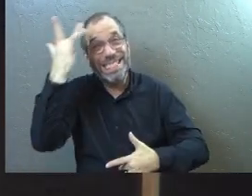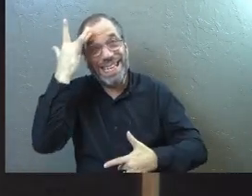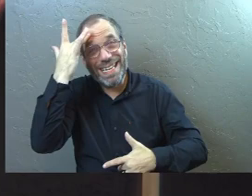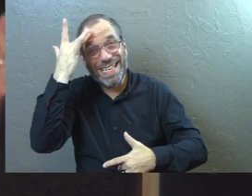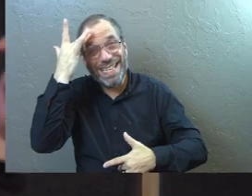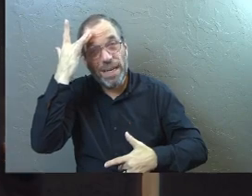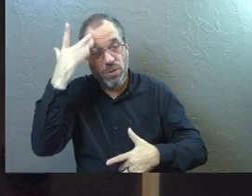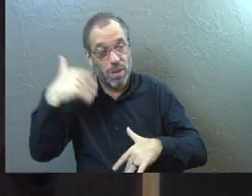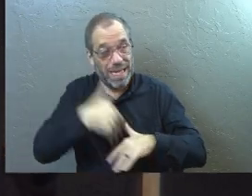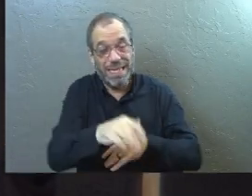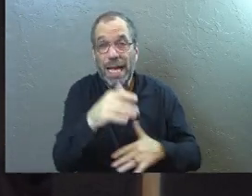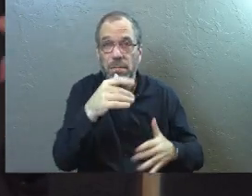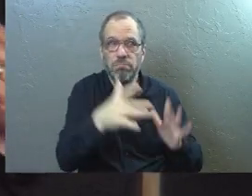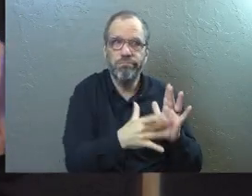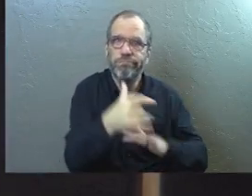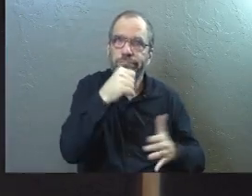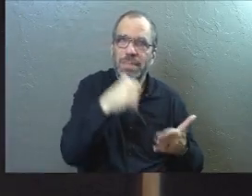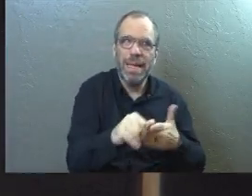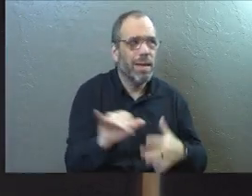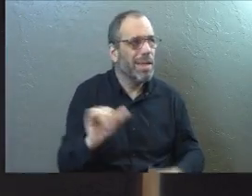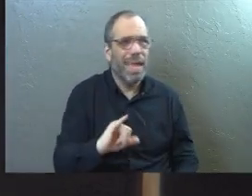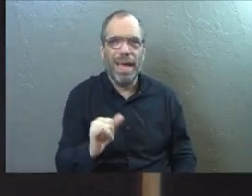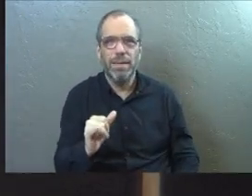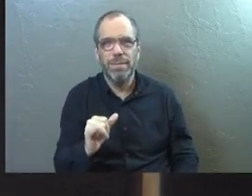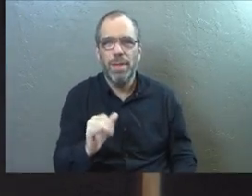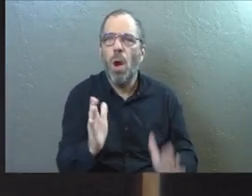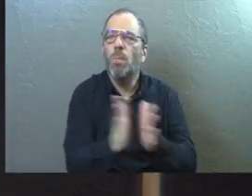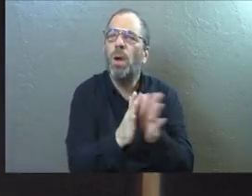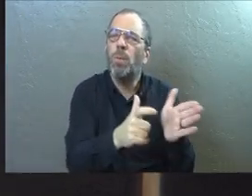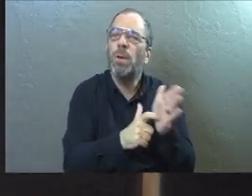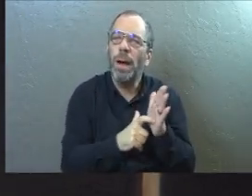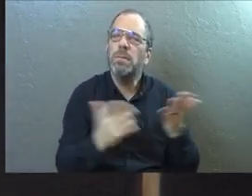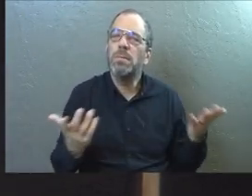send Jesus a letter. Think of it like a prayer request.